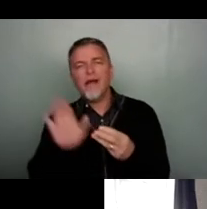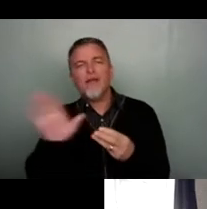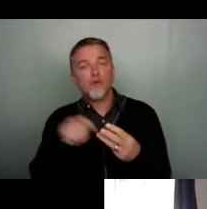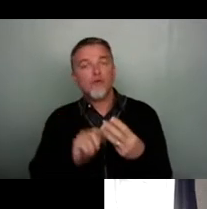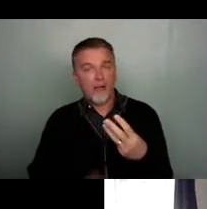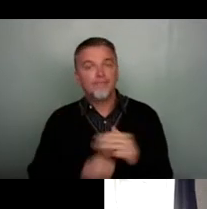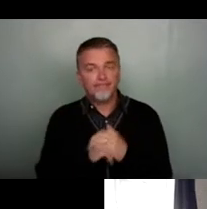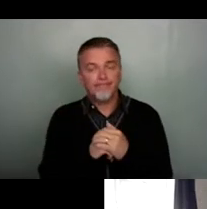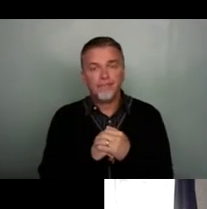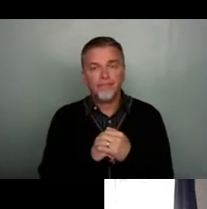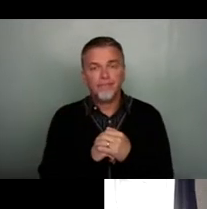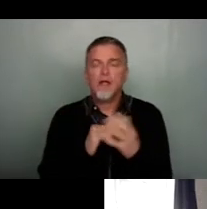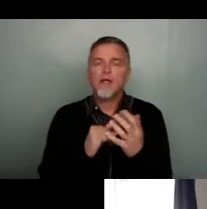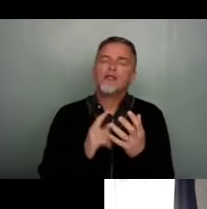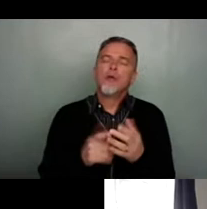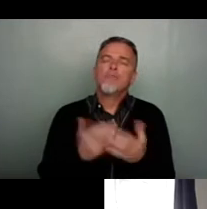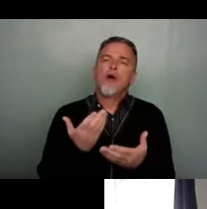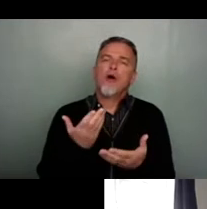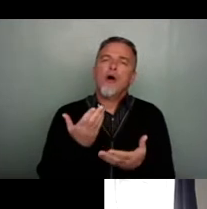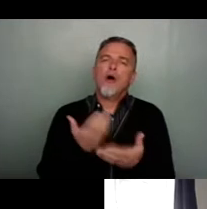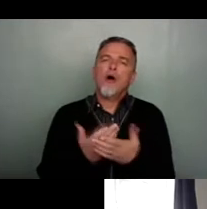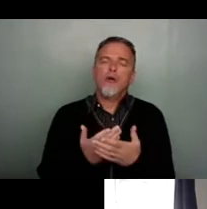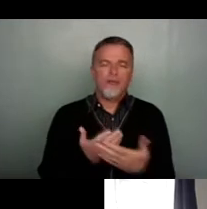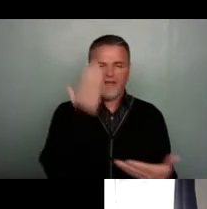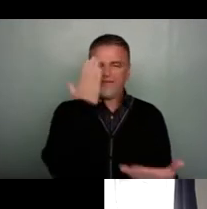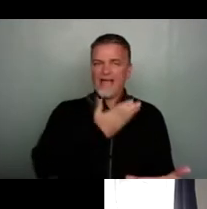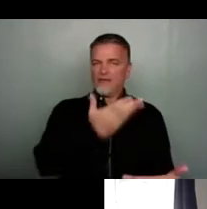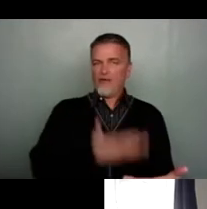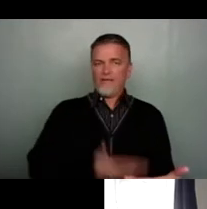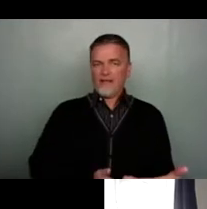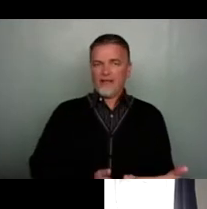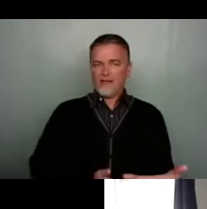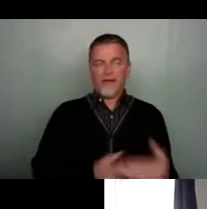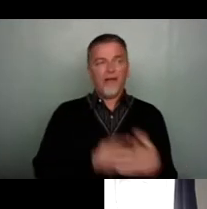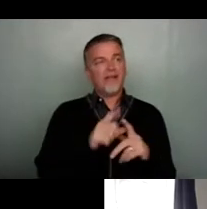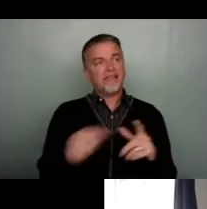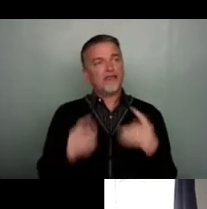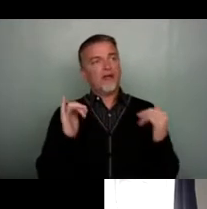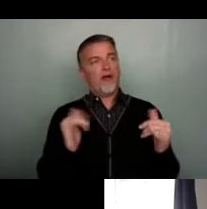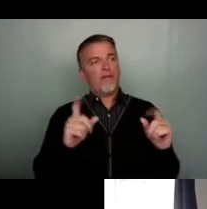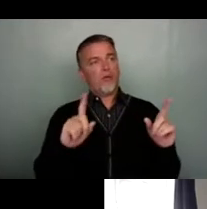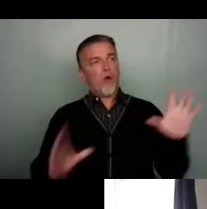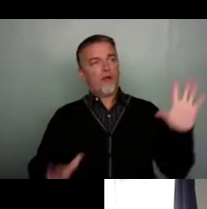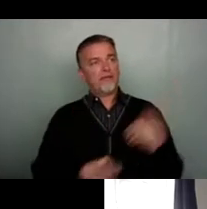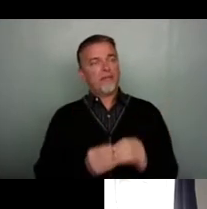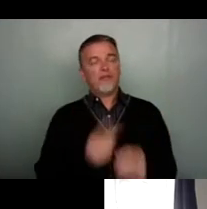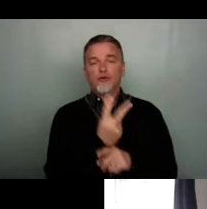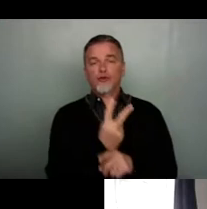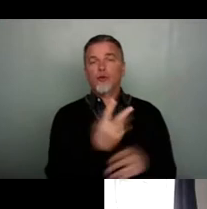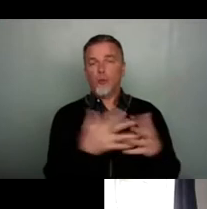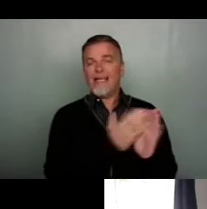So on the on the face of it, what the digital carnival was, was a two week